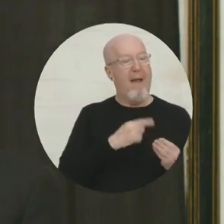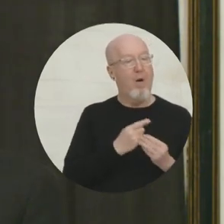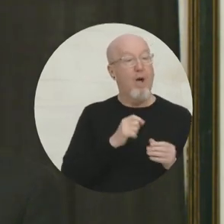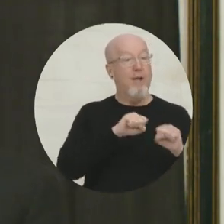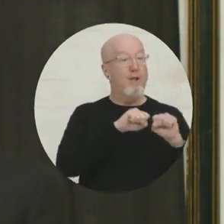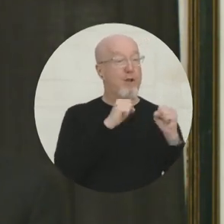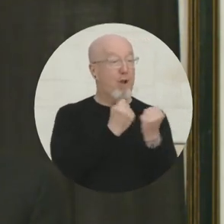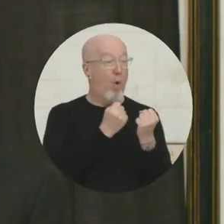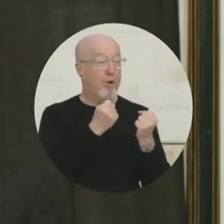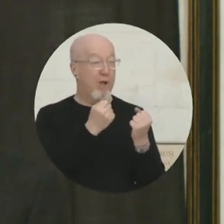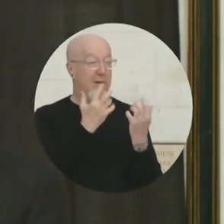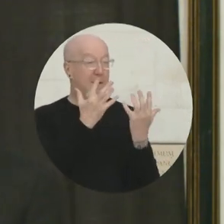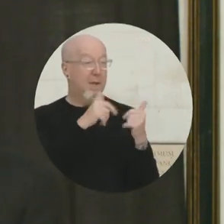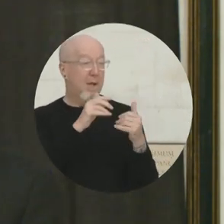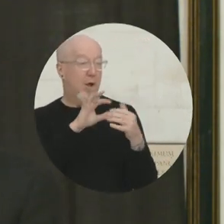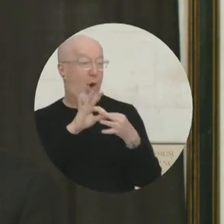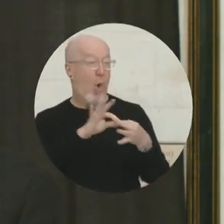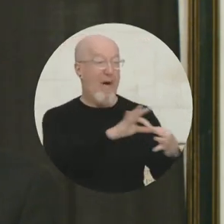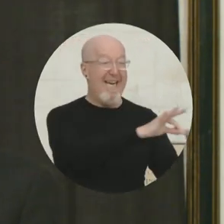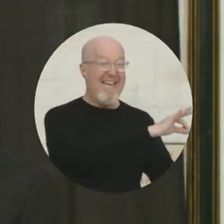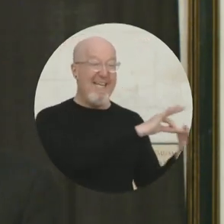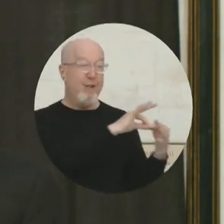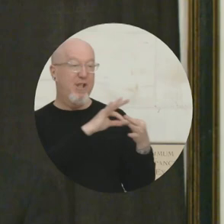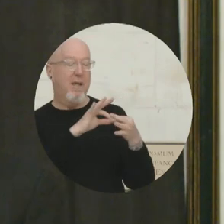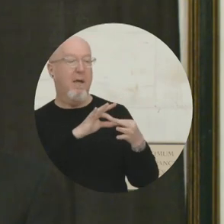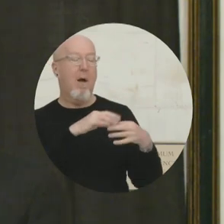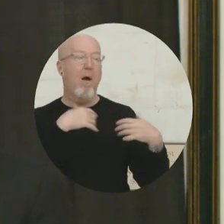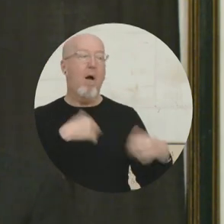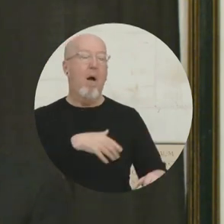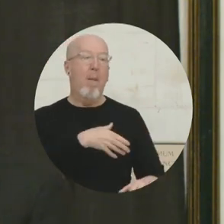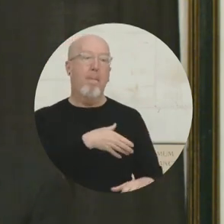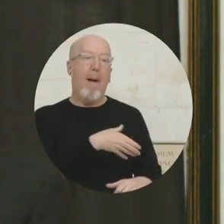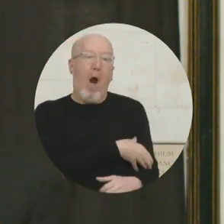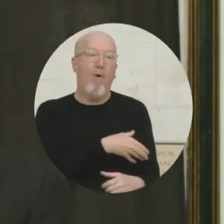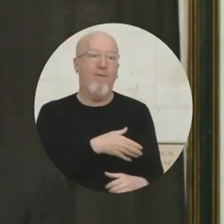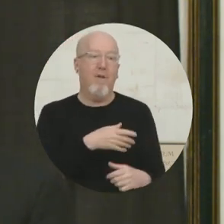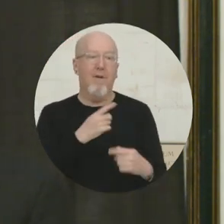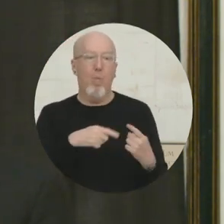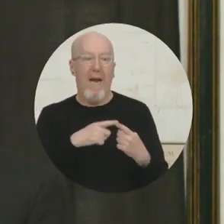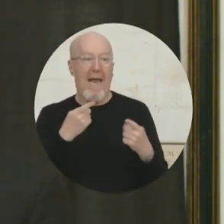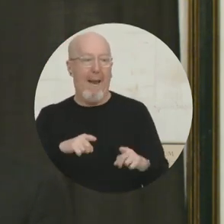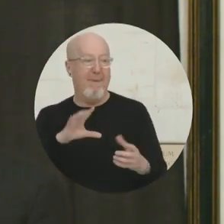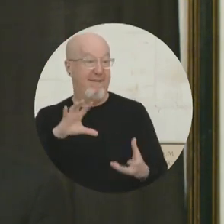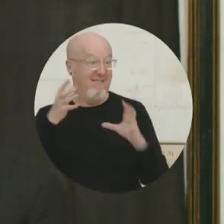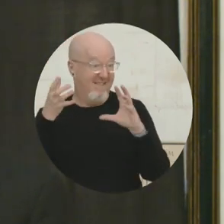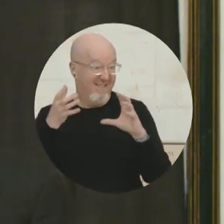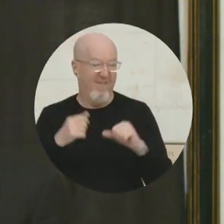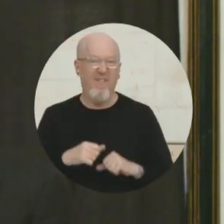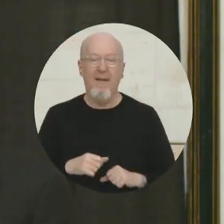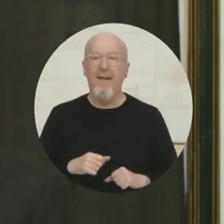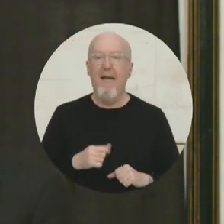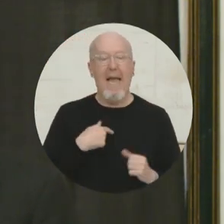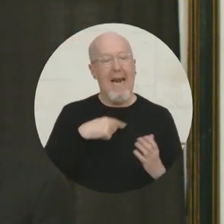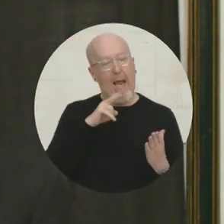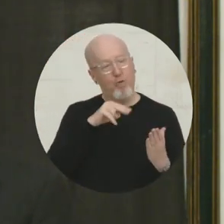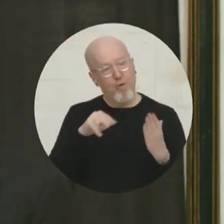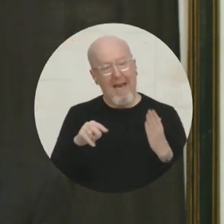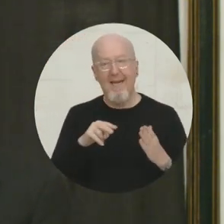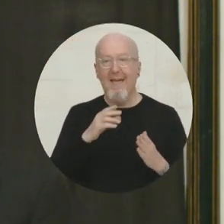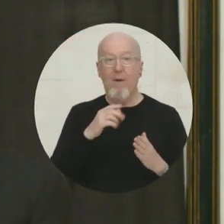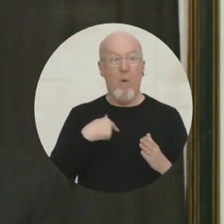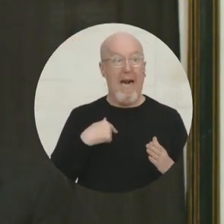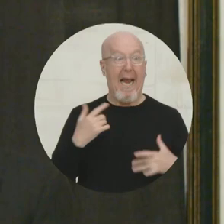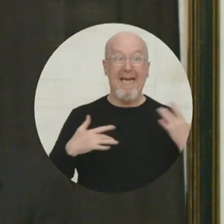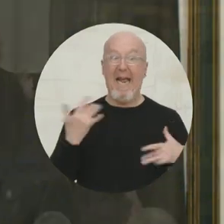recovery. And I'm reading this article and, as you can imagine, some people, when I get going, look at me a little bit